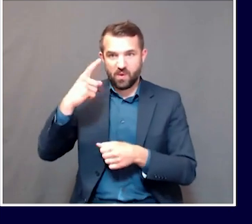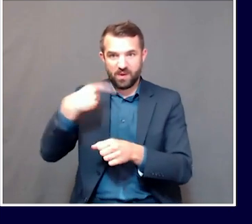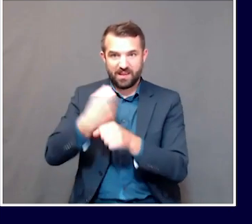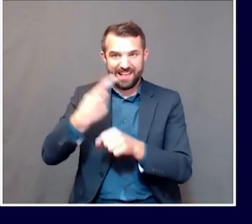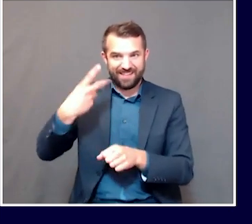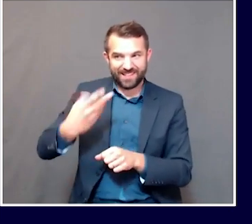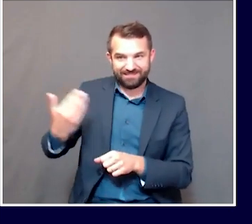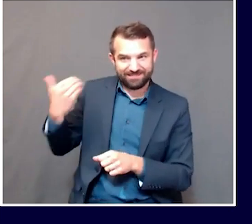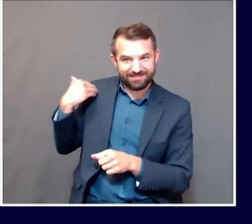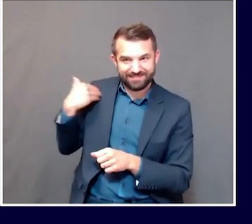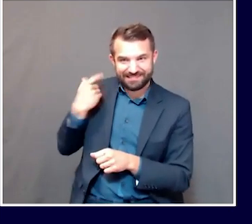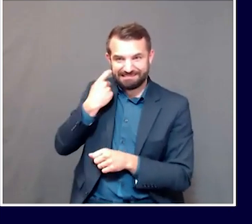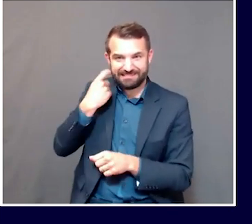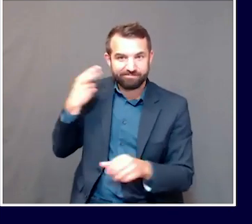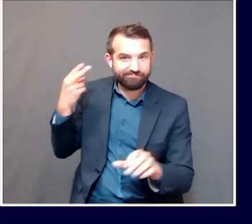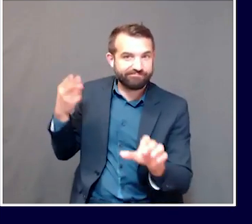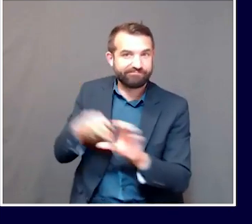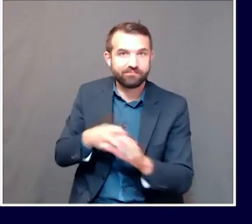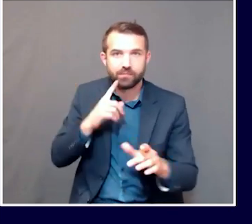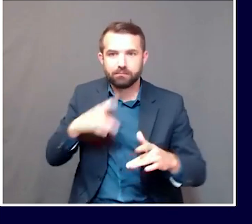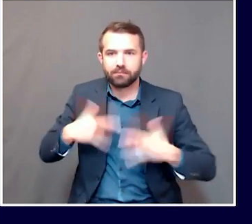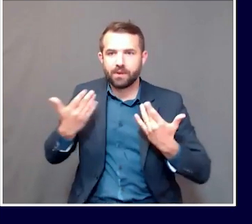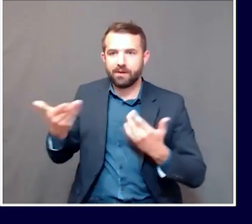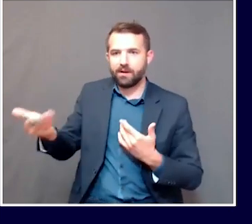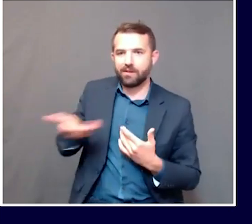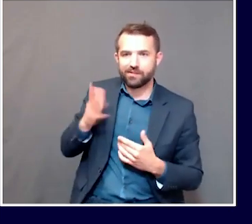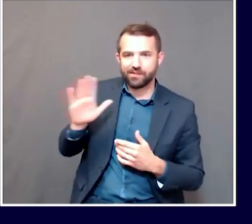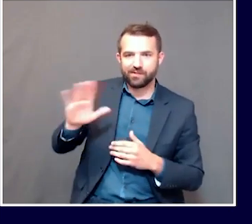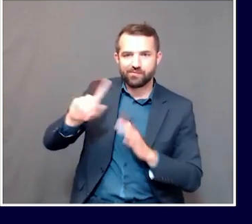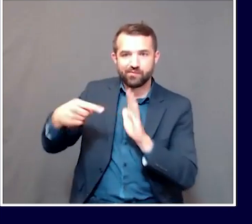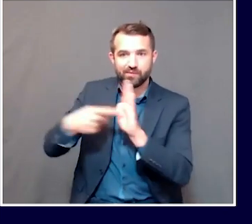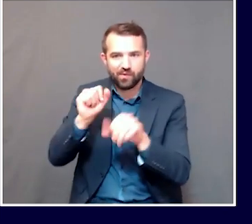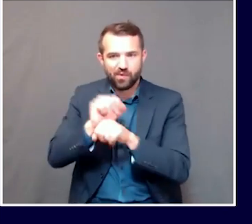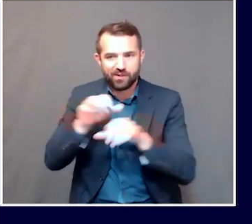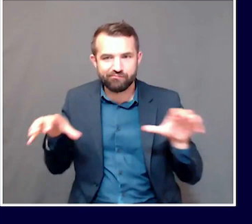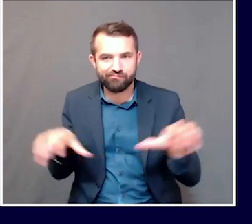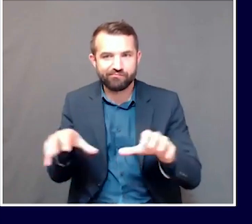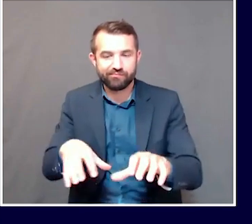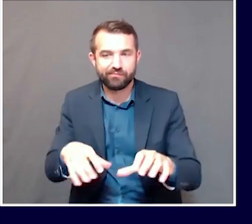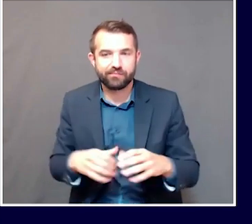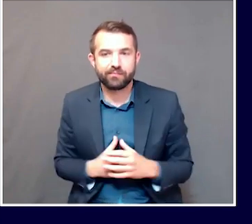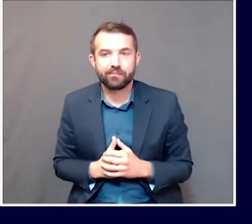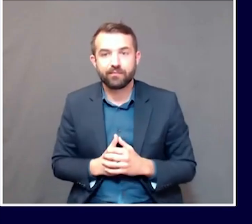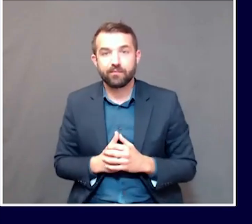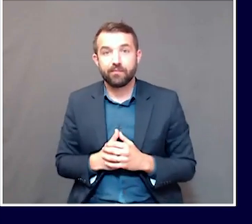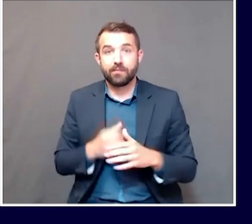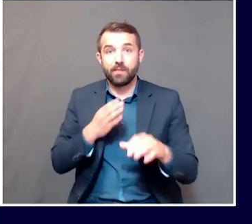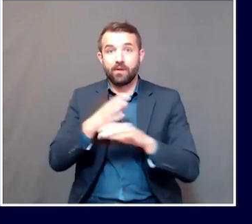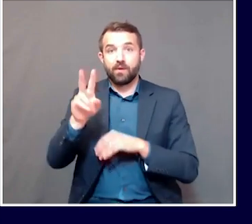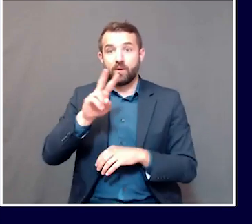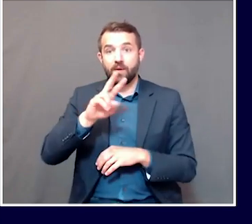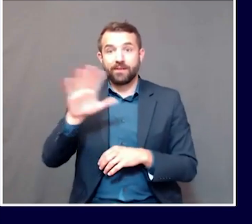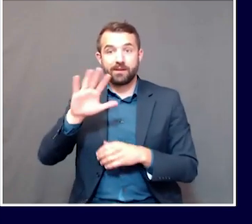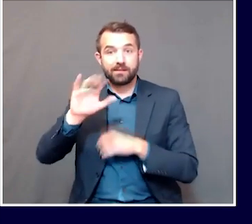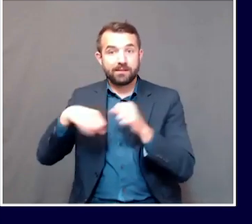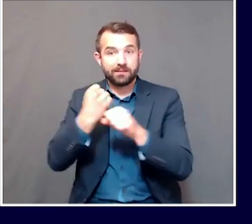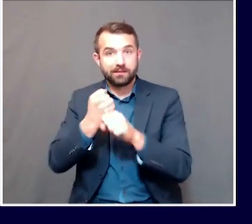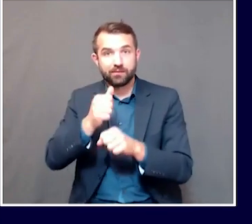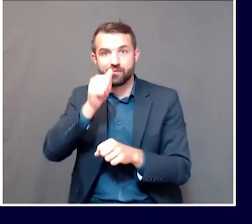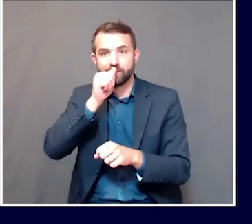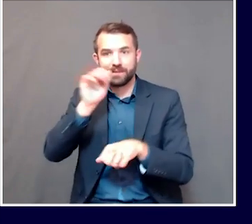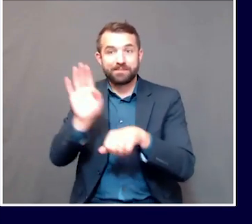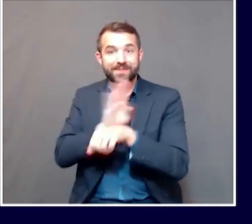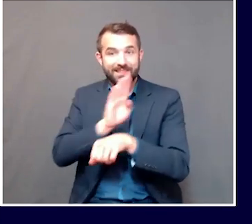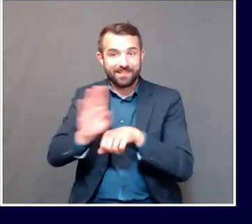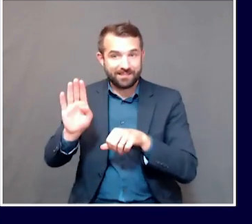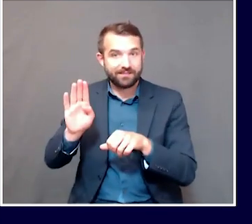and I was delighted to hire her for this job. She came to us with more than 25 years of experience in the private sector and